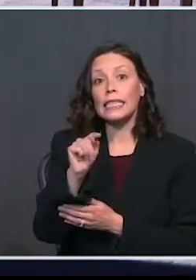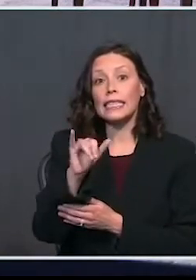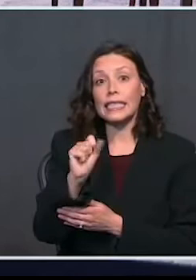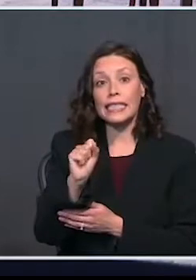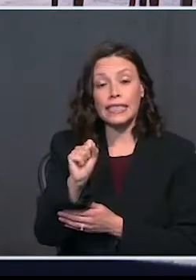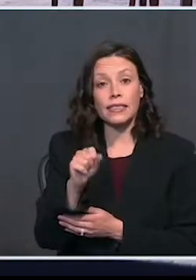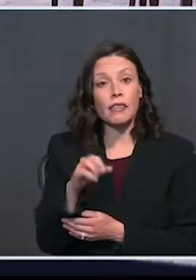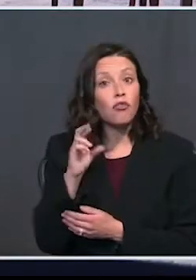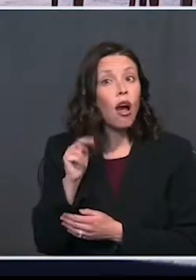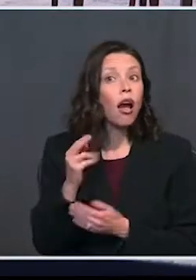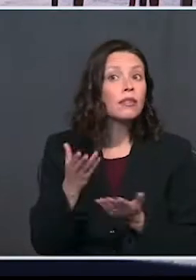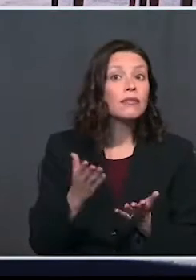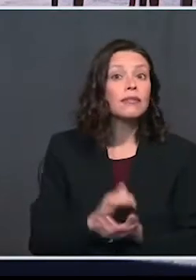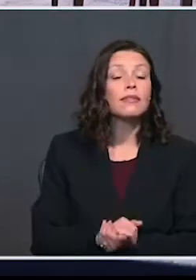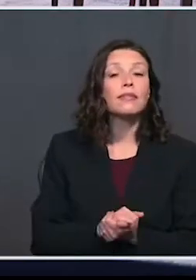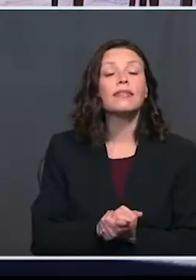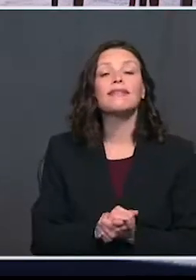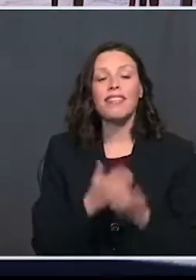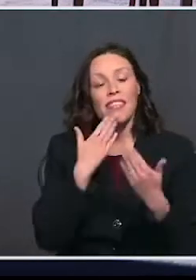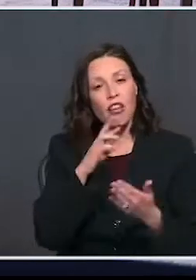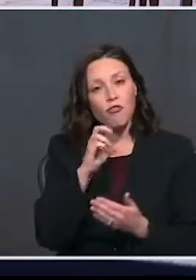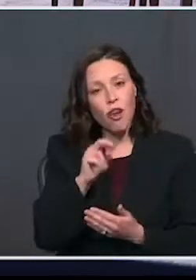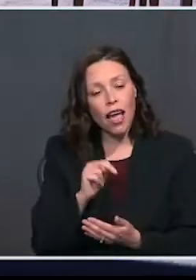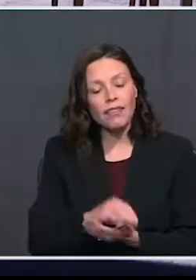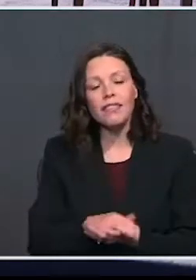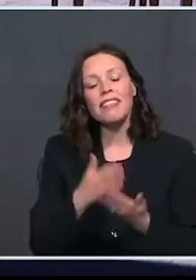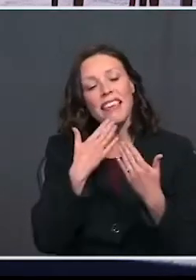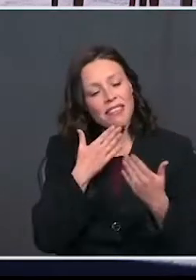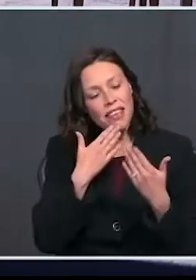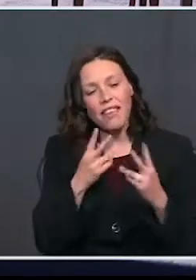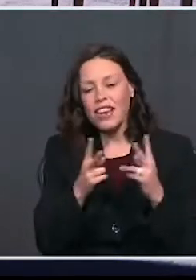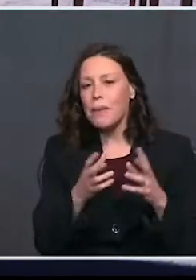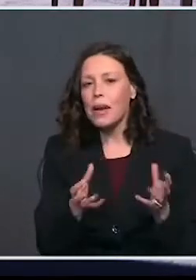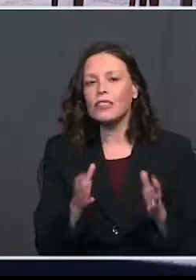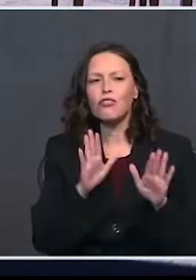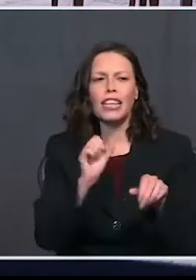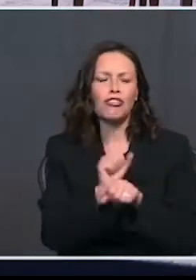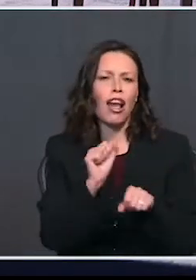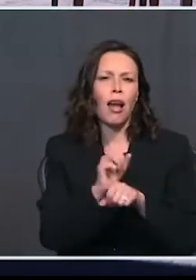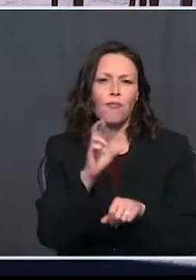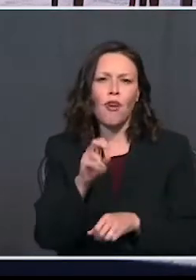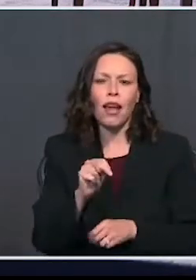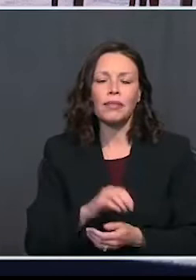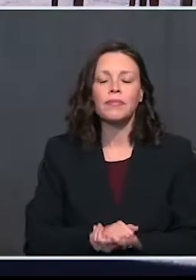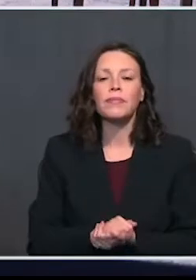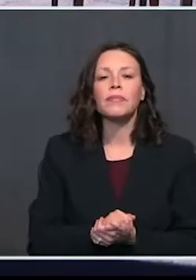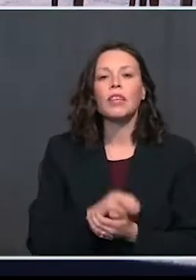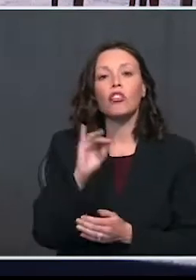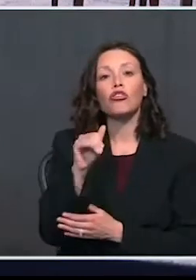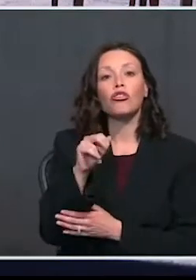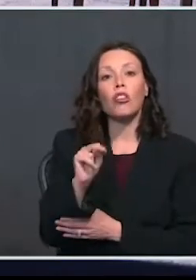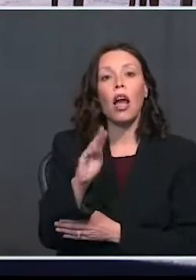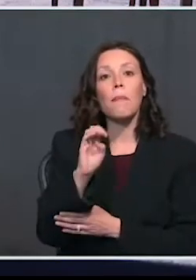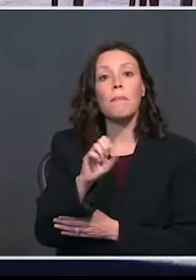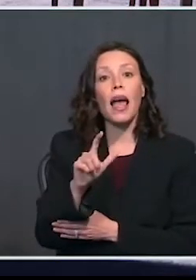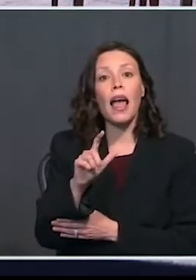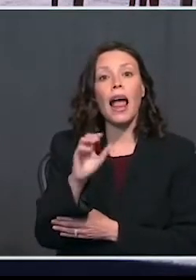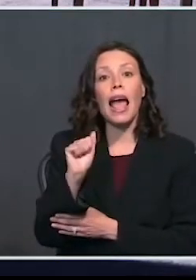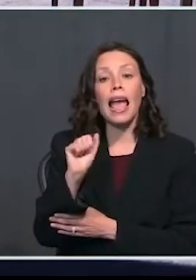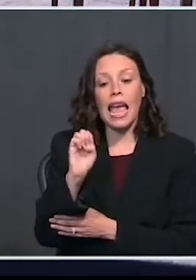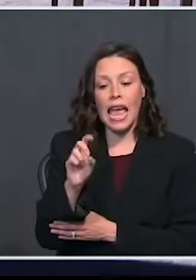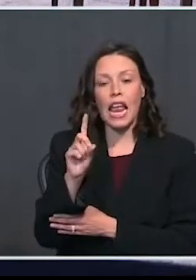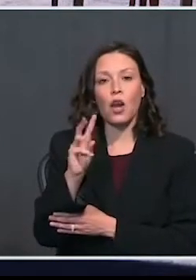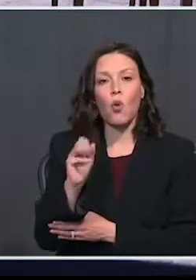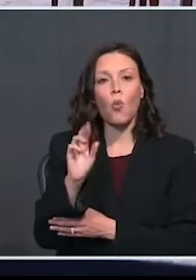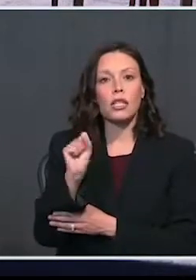Ron. Thank you, Ron. Thank you. Thank you very much. Great job, Ron. And John Bell Edwards. John